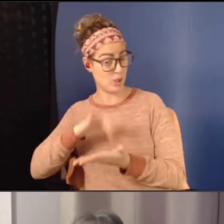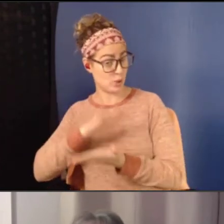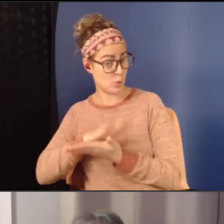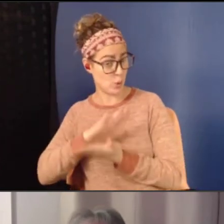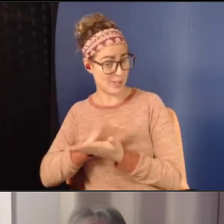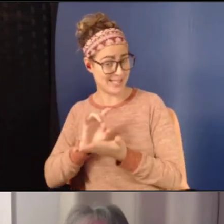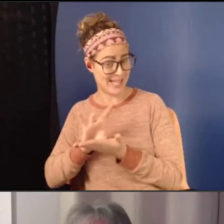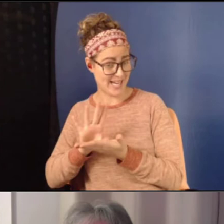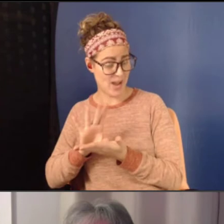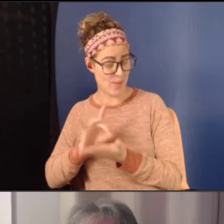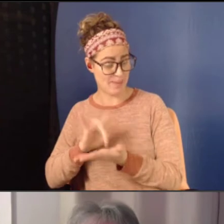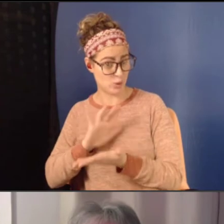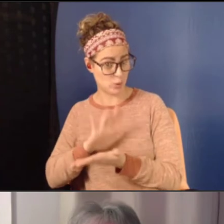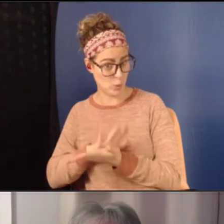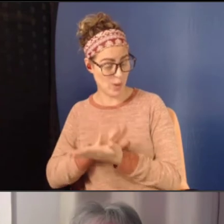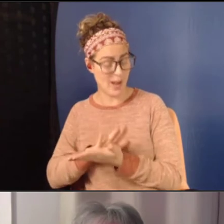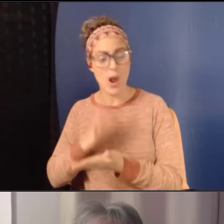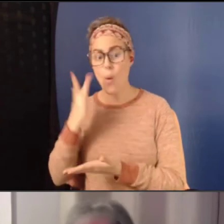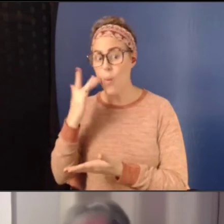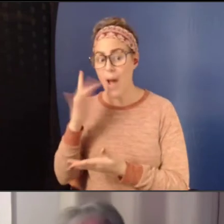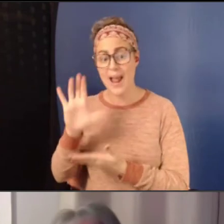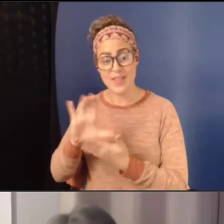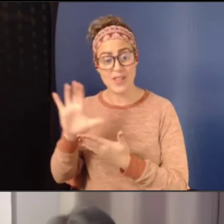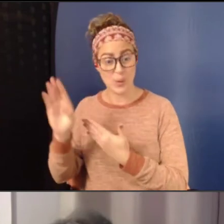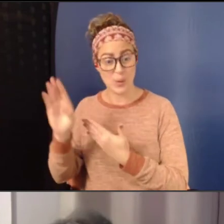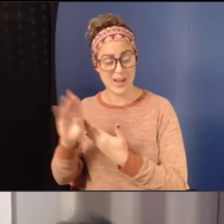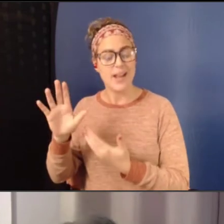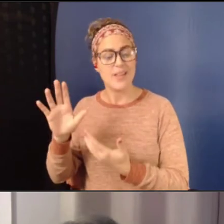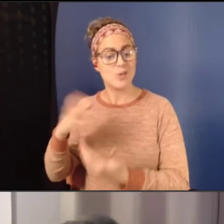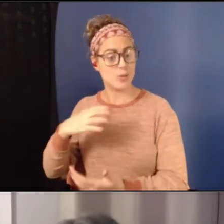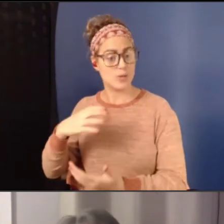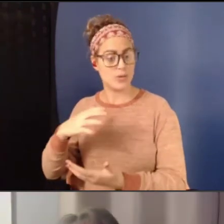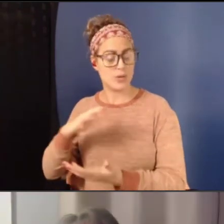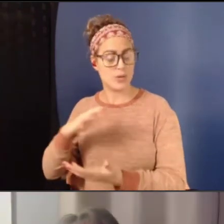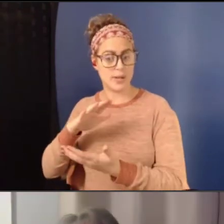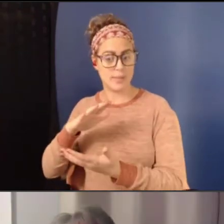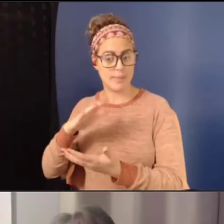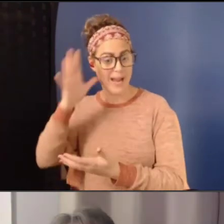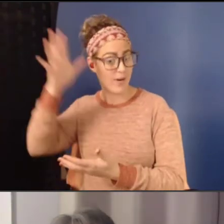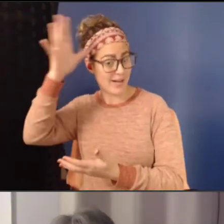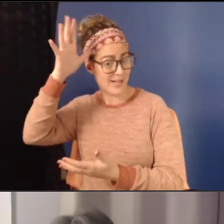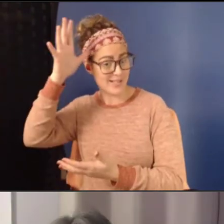and the school is folding to the parent. Any advice?